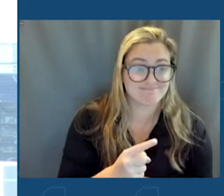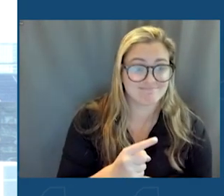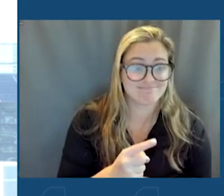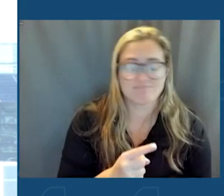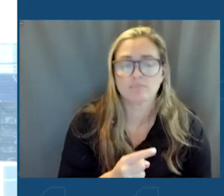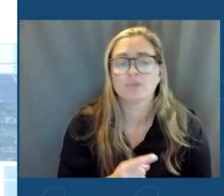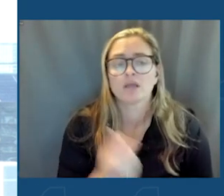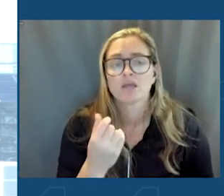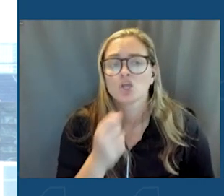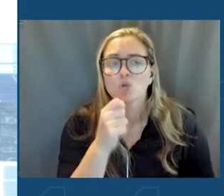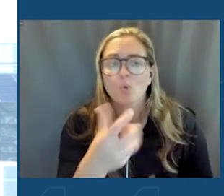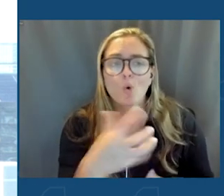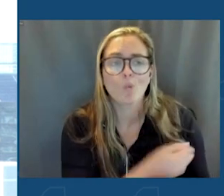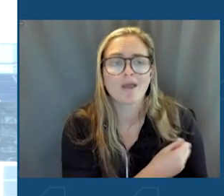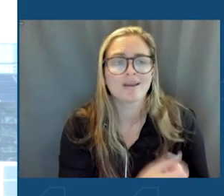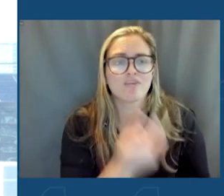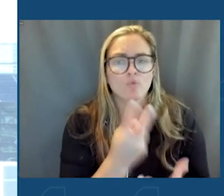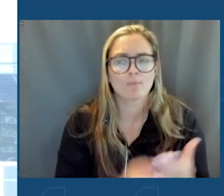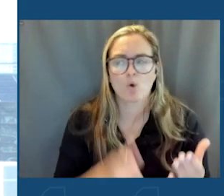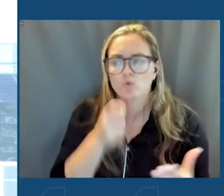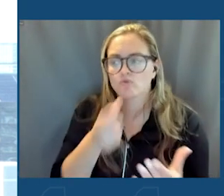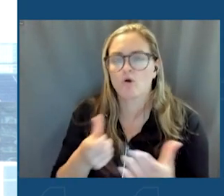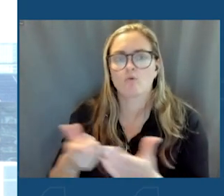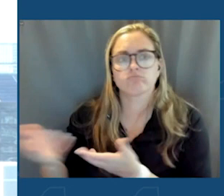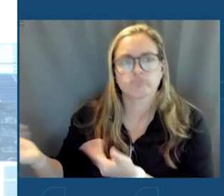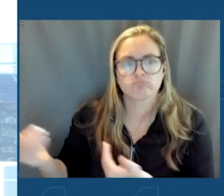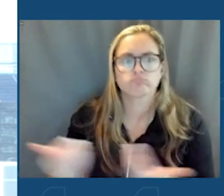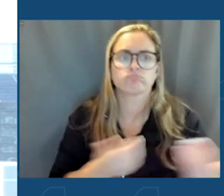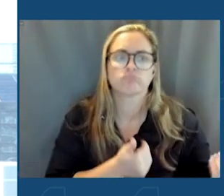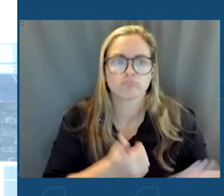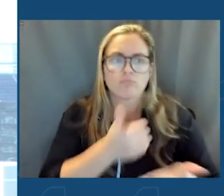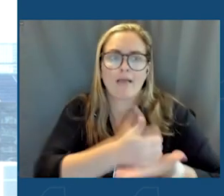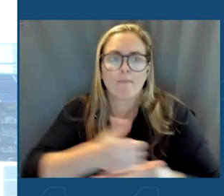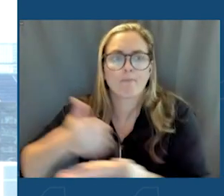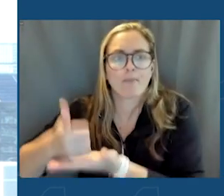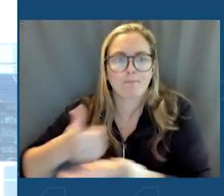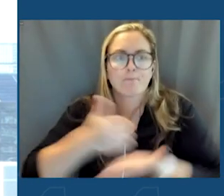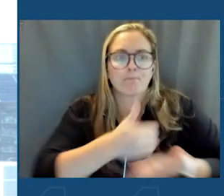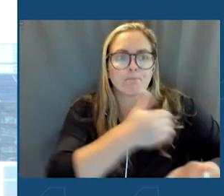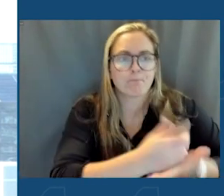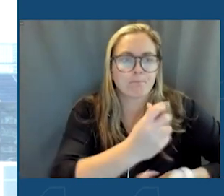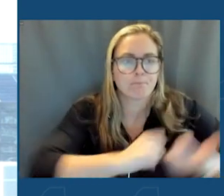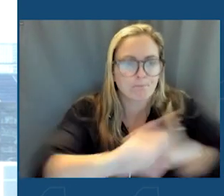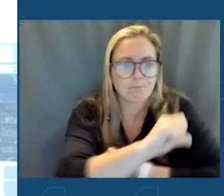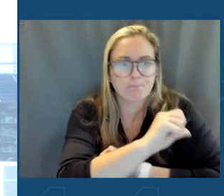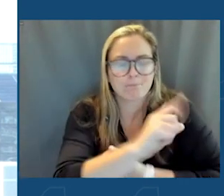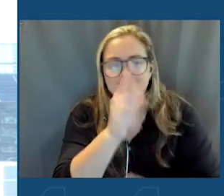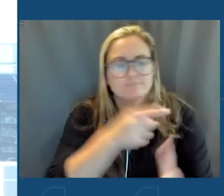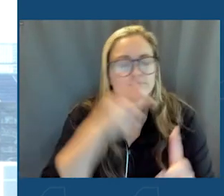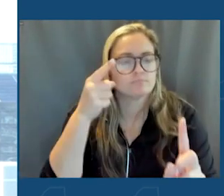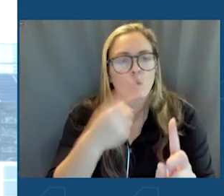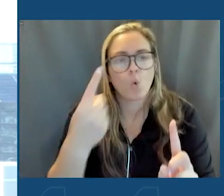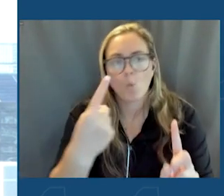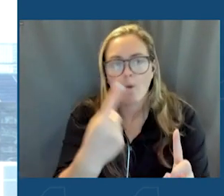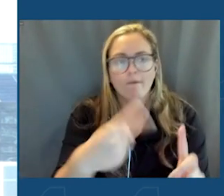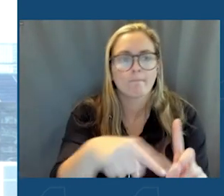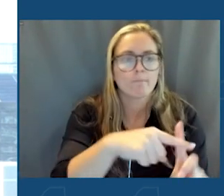unless we each pull each other along so that the team wins. It is the ultimate one plus one